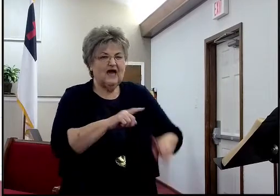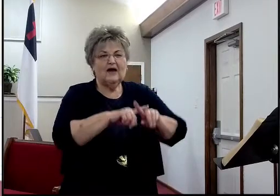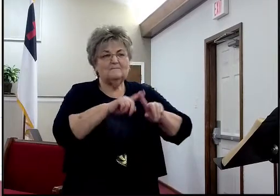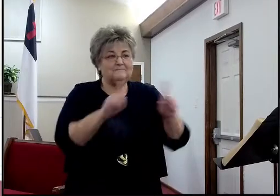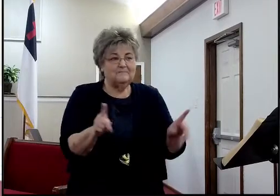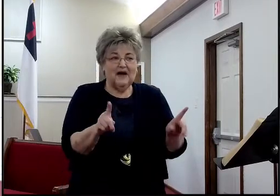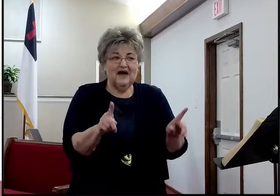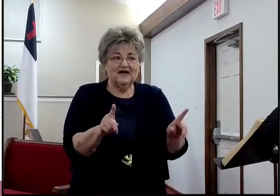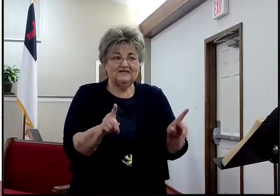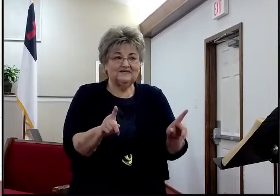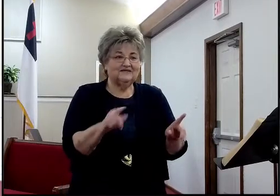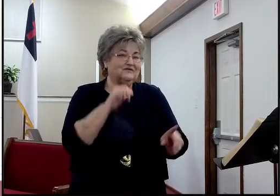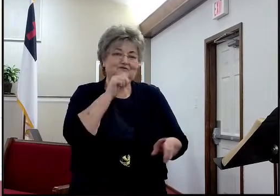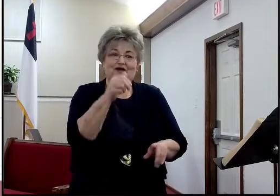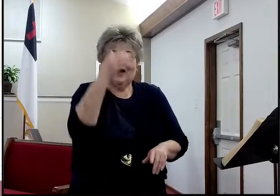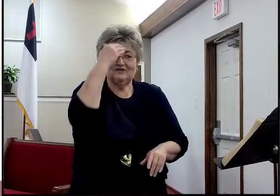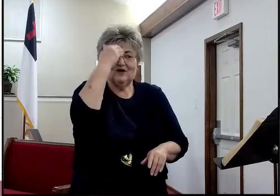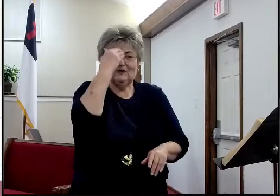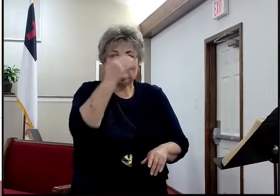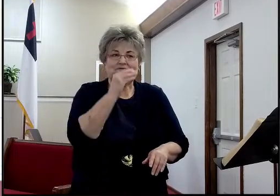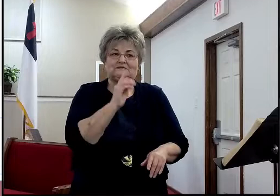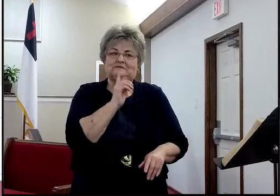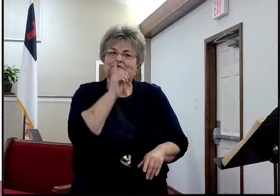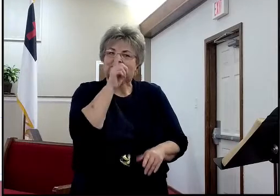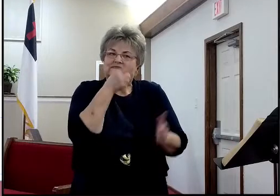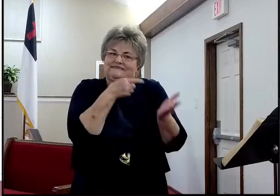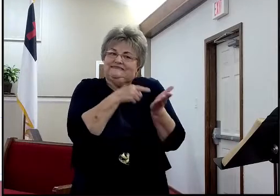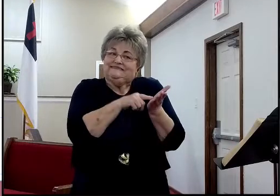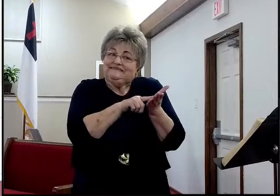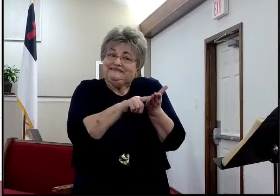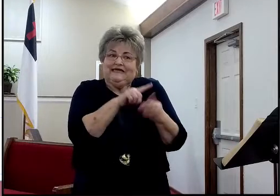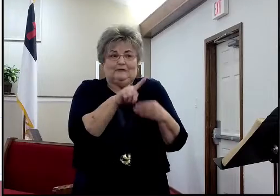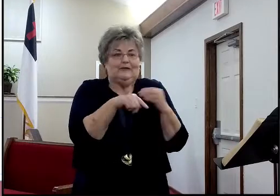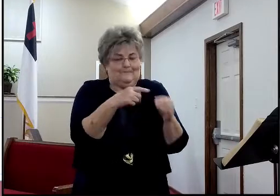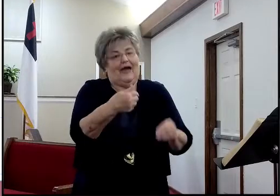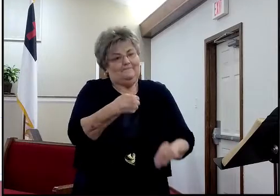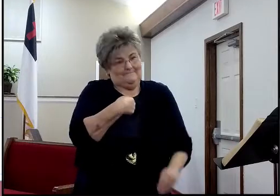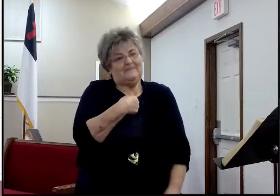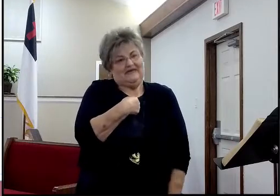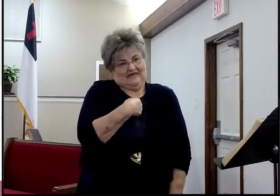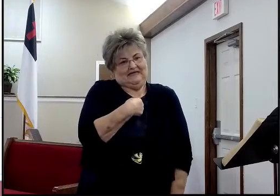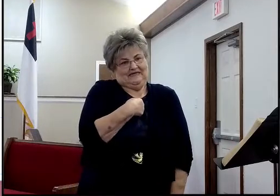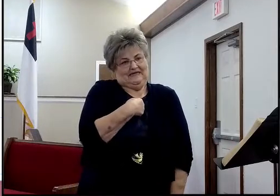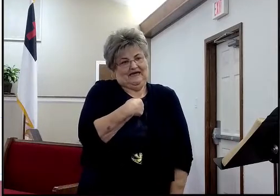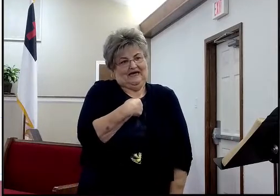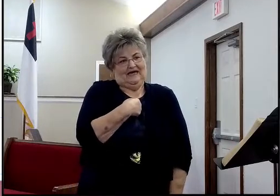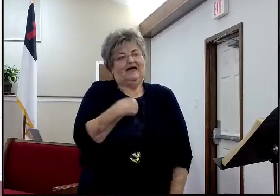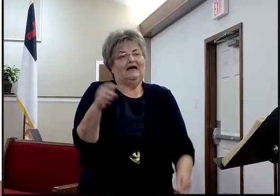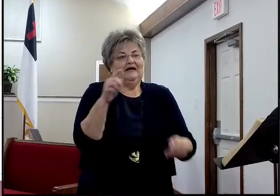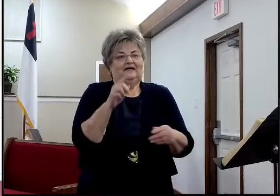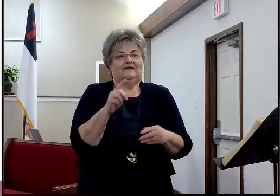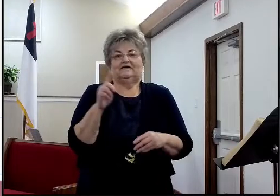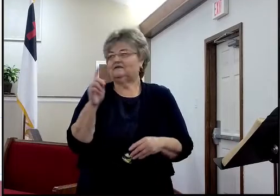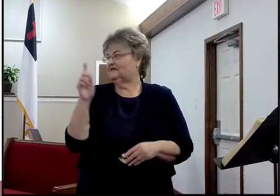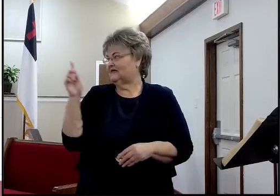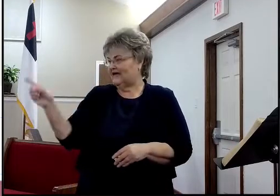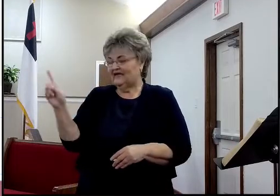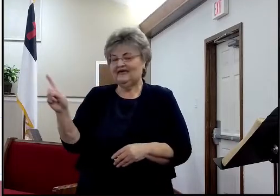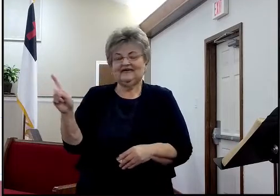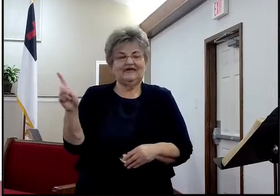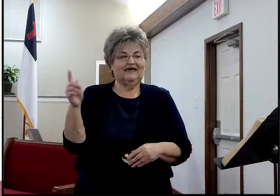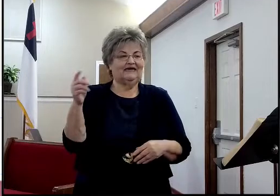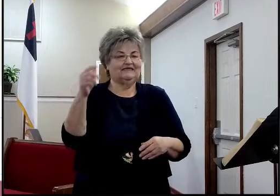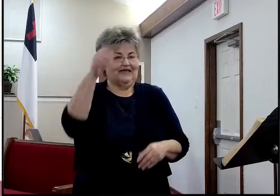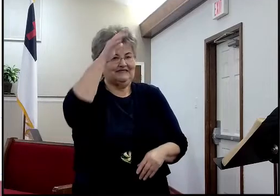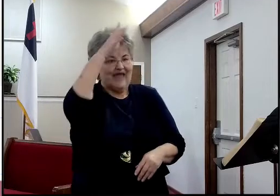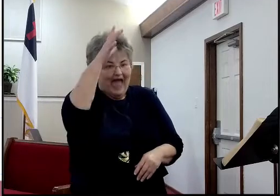attention, if you walked into my office, and you just looked around, right? You would know that, instantly, that I'm a, I'm a father, because I got my pictures of my